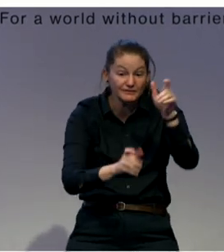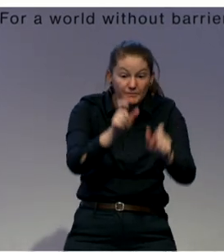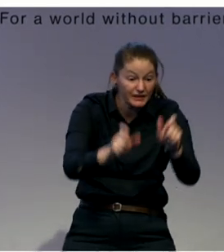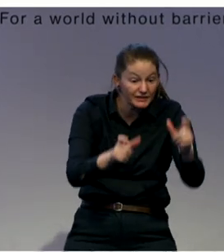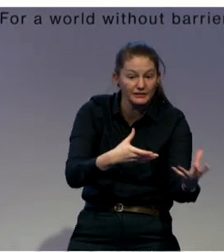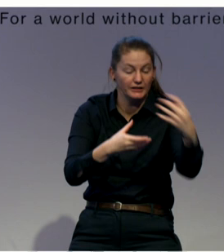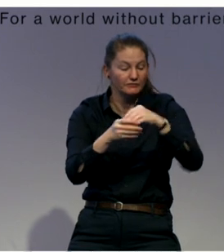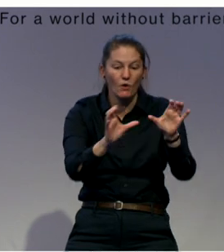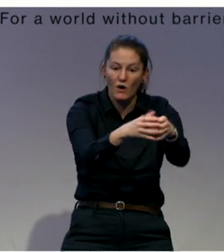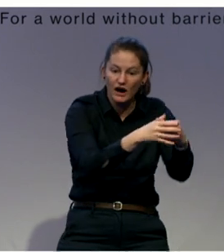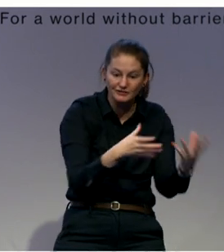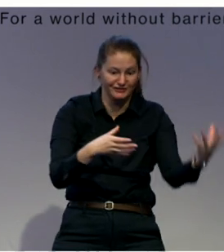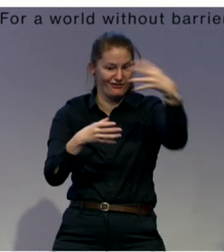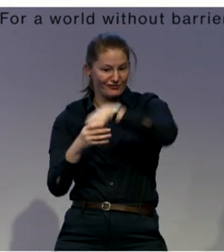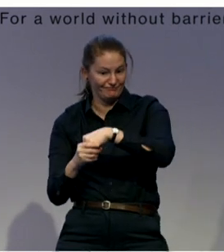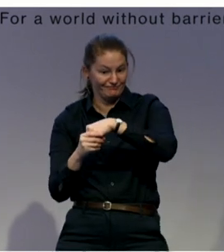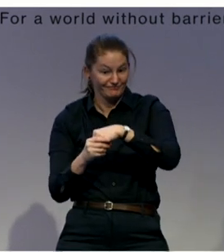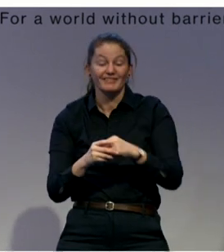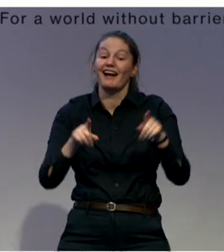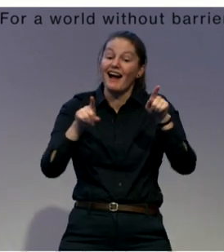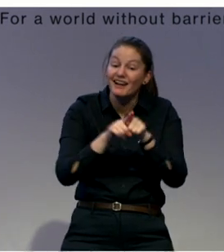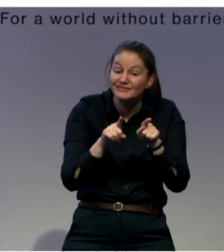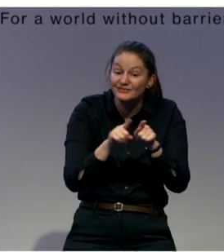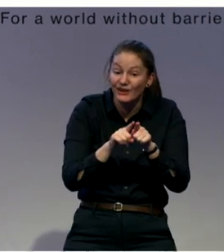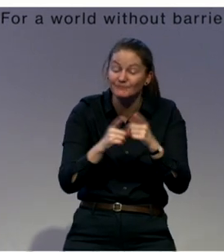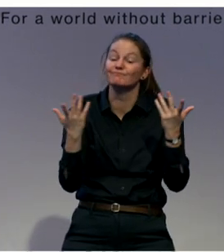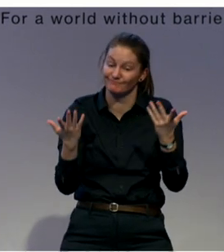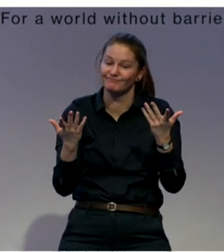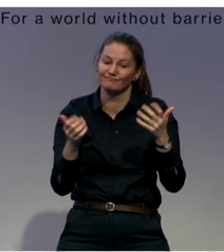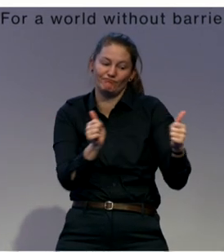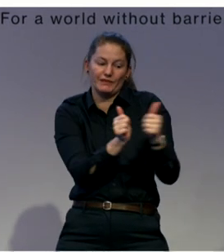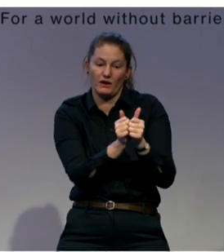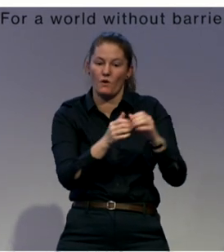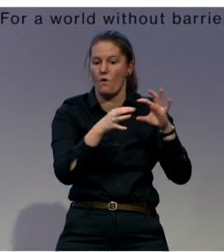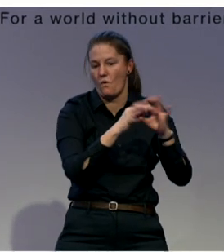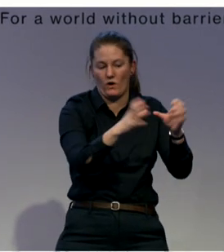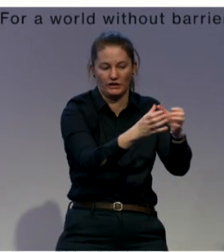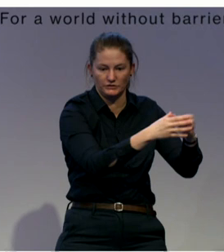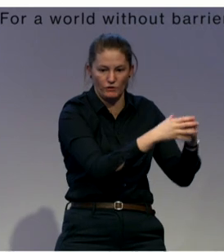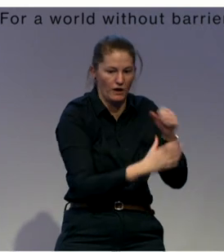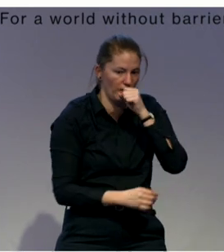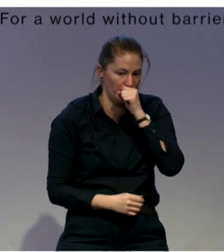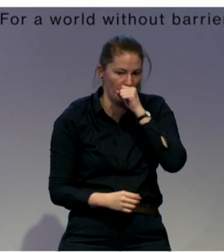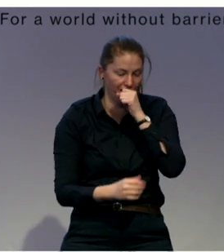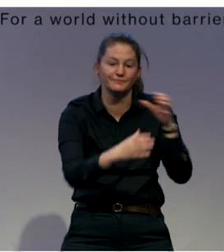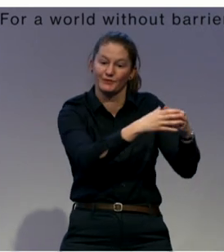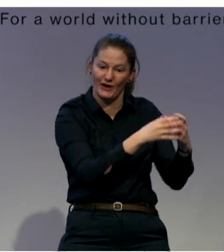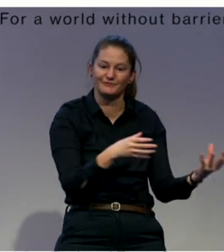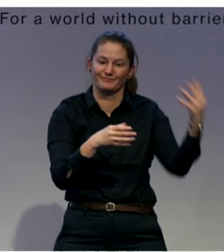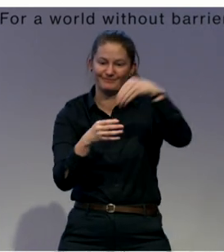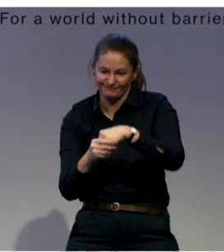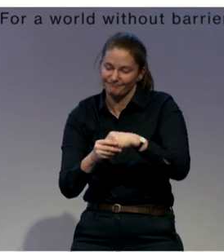implementation, coordination of coordination assistance in the field of DI and community development,